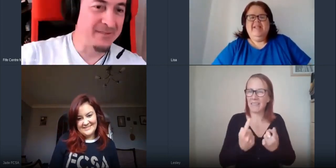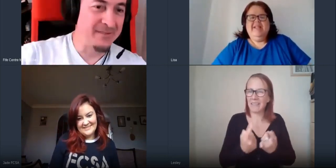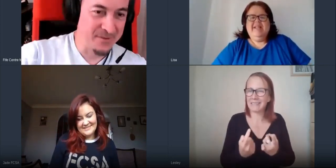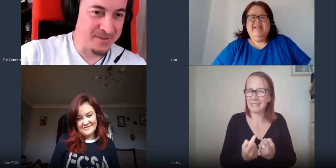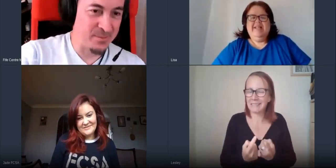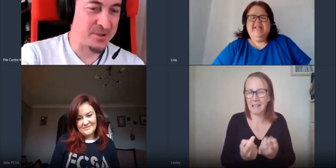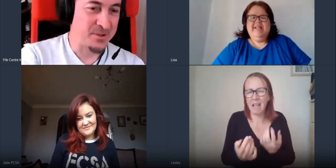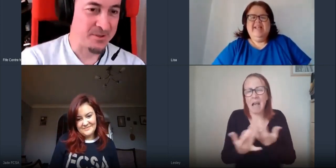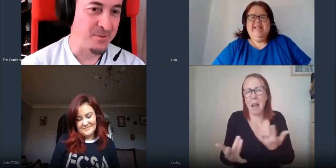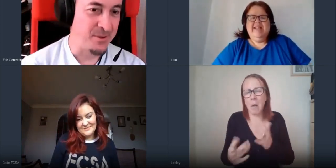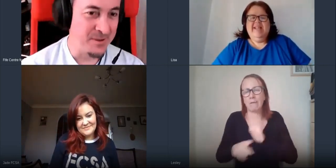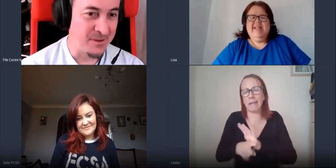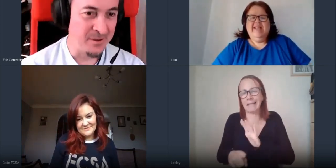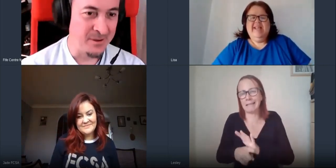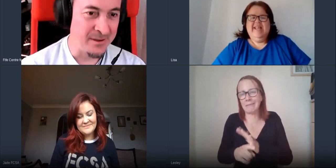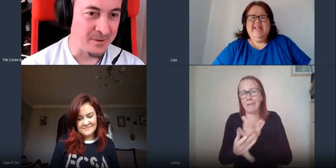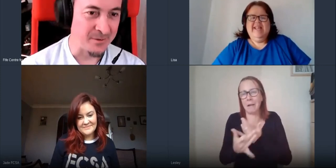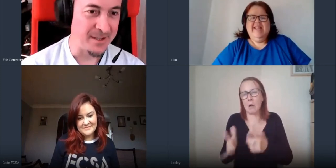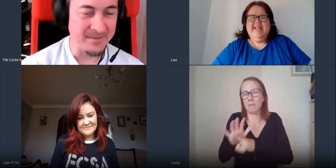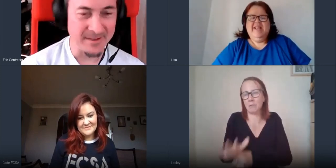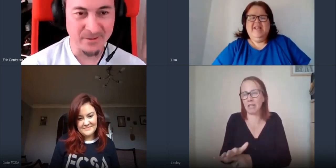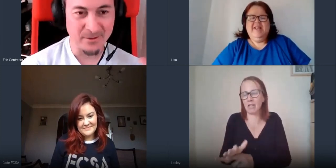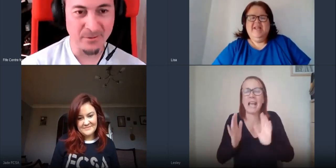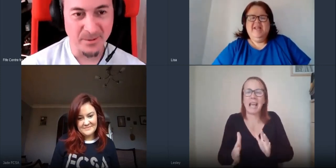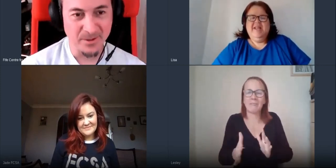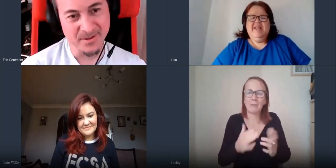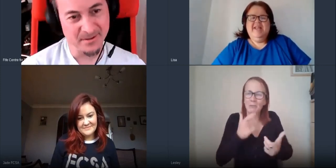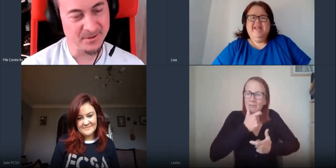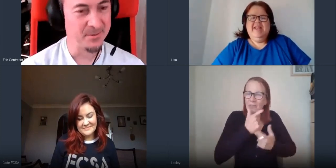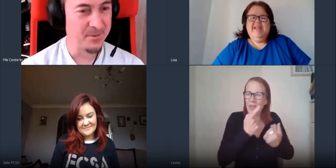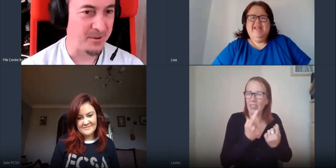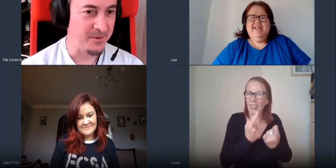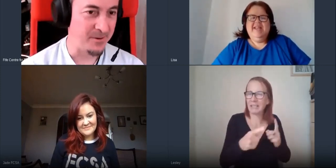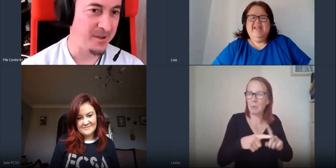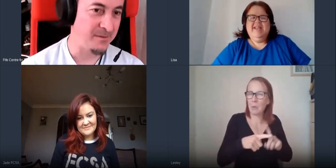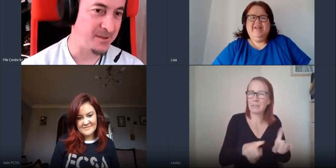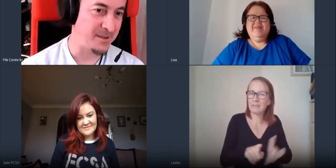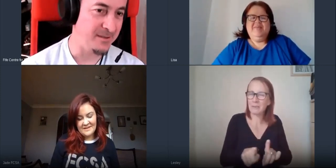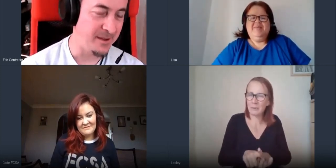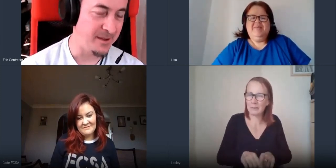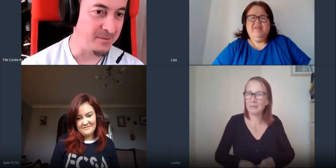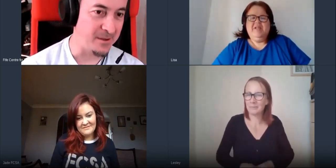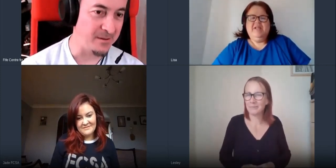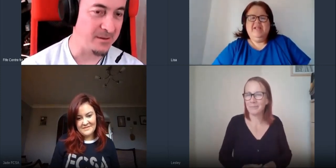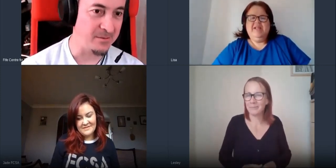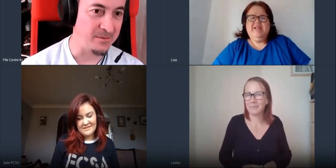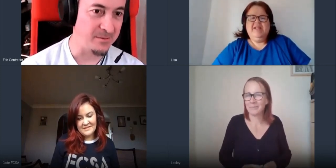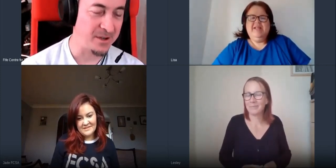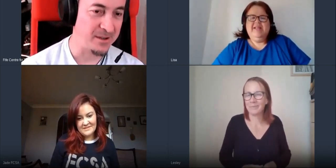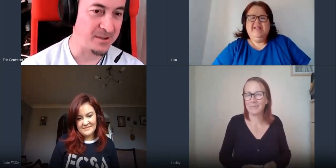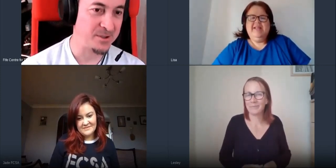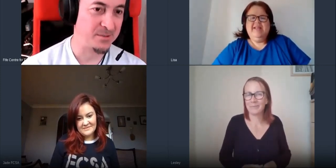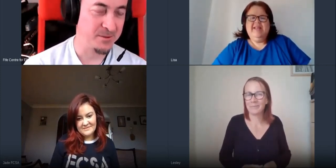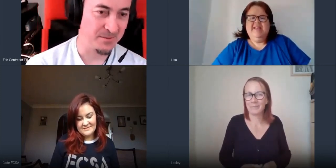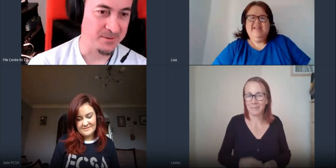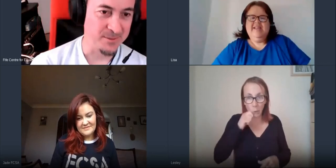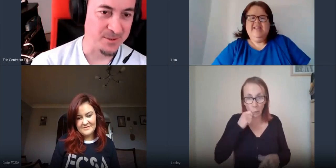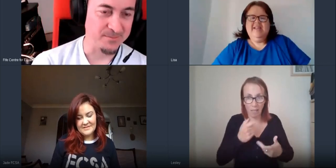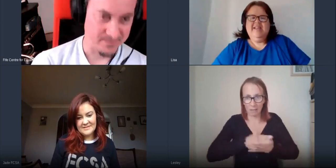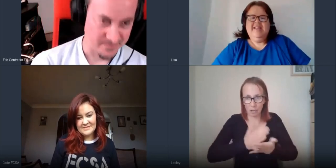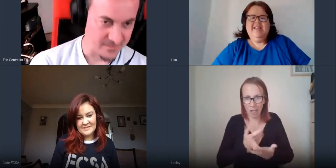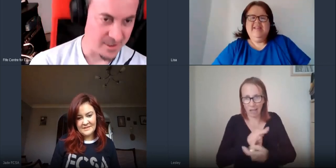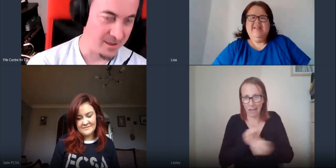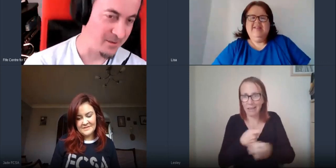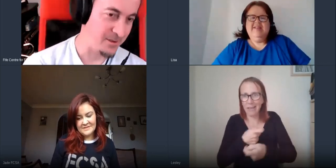there's all these pressures on us but you need need little things like that that are really positive so it's really good to hear this and yeah we'll we'll share it as much as possible so